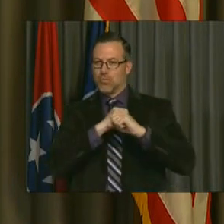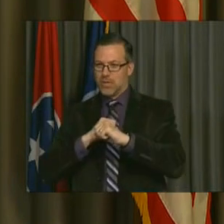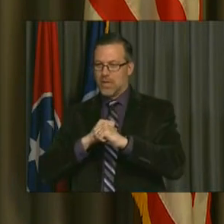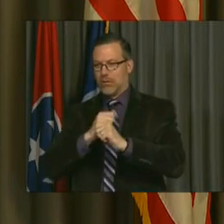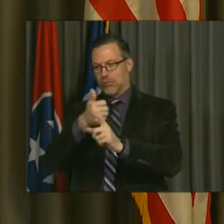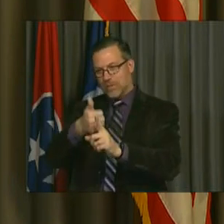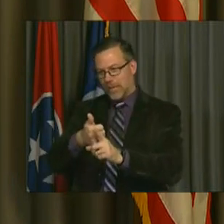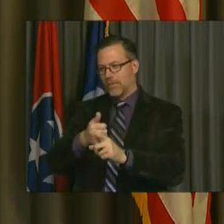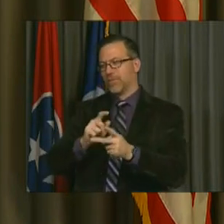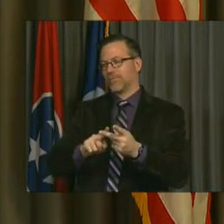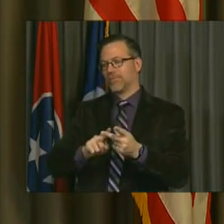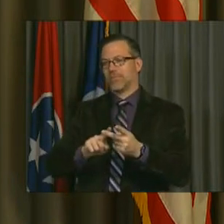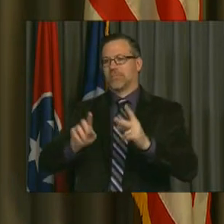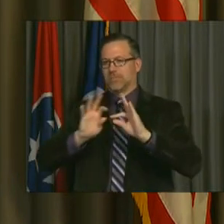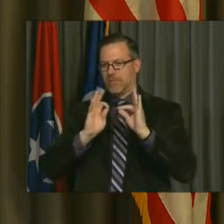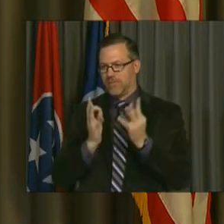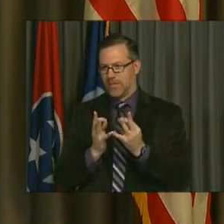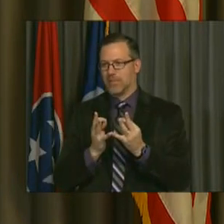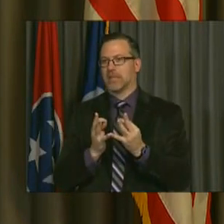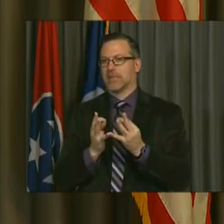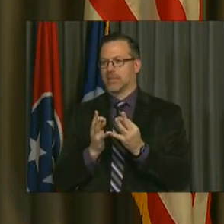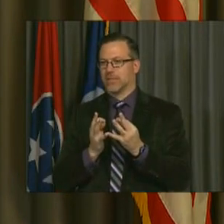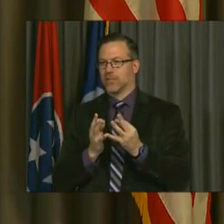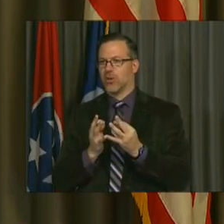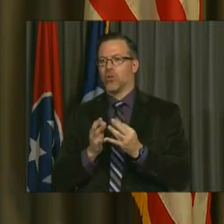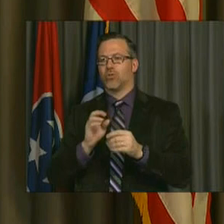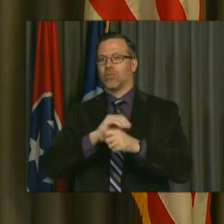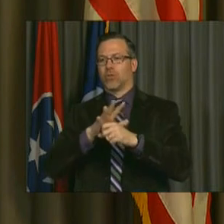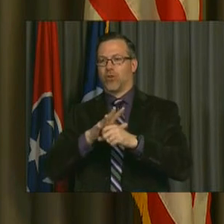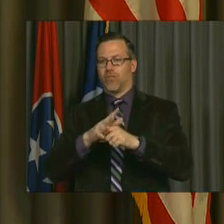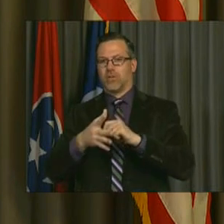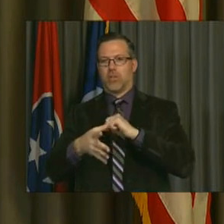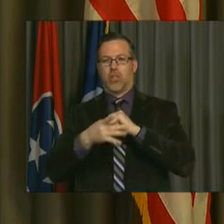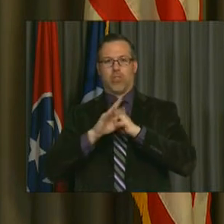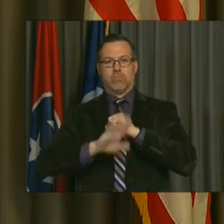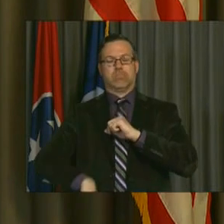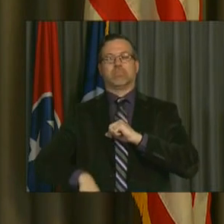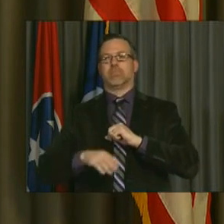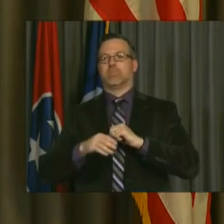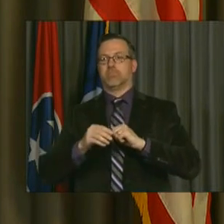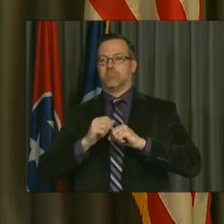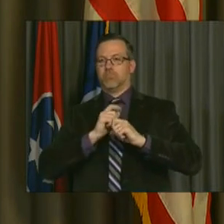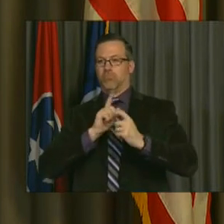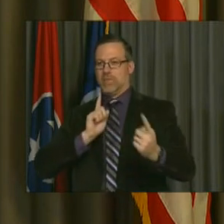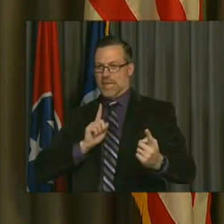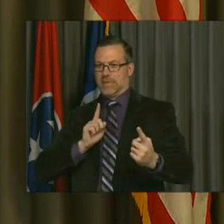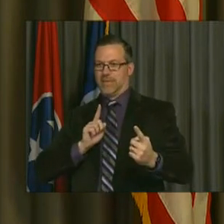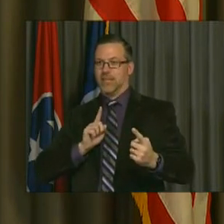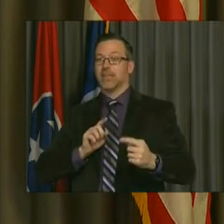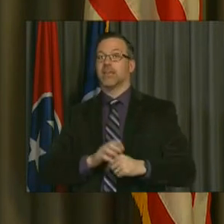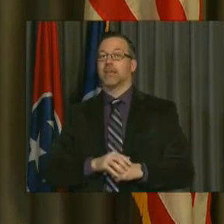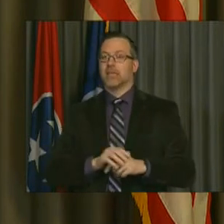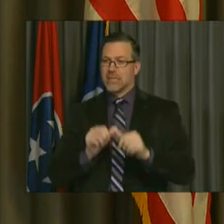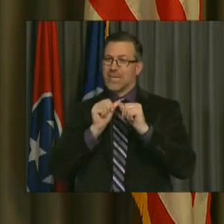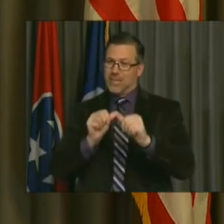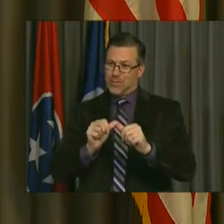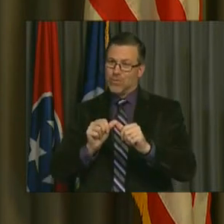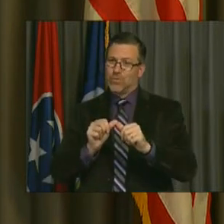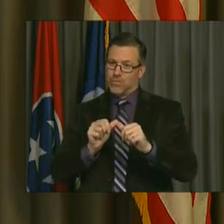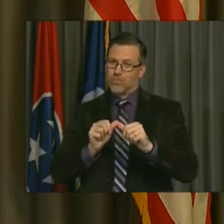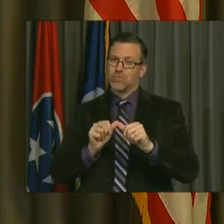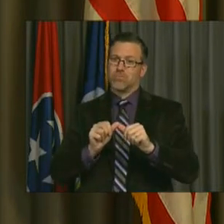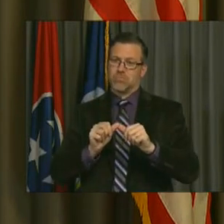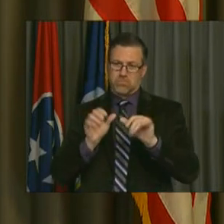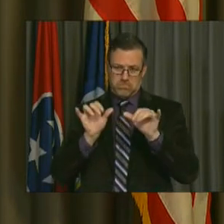and others from COVID-19. Keep up the great work. We have a lot of work to do in terms of this.